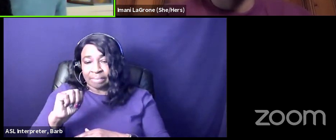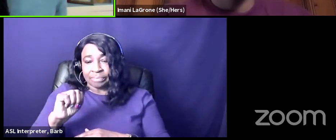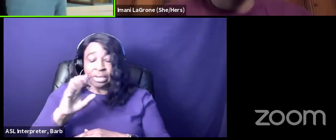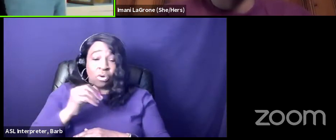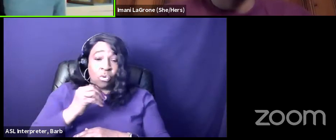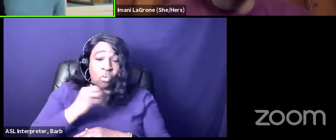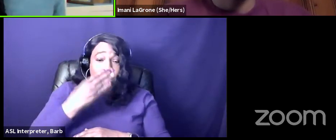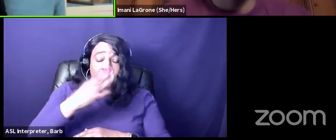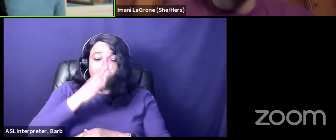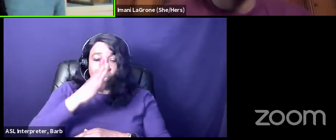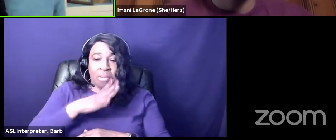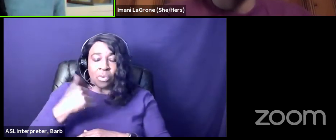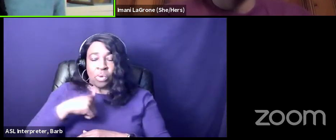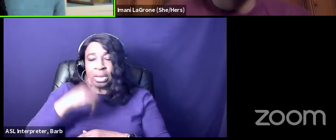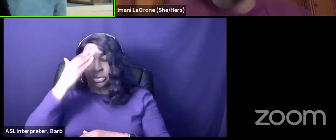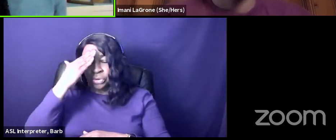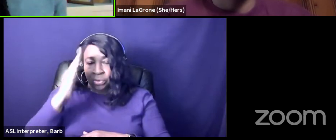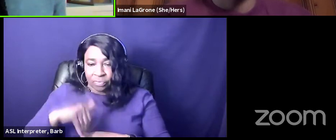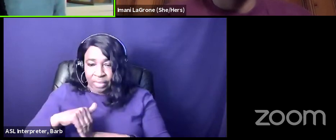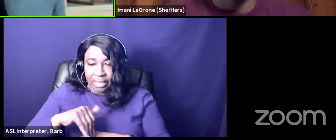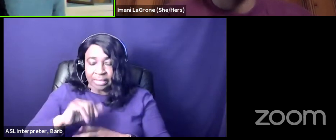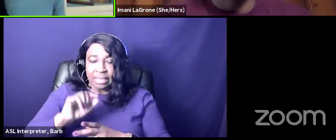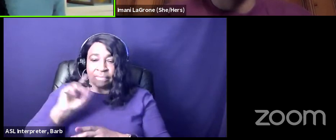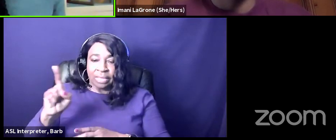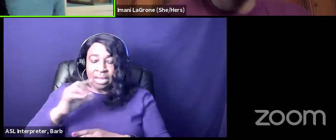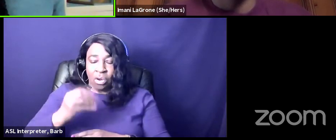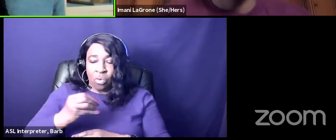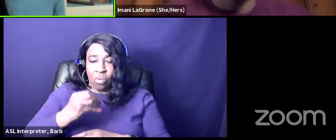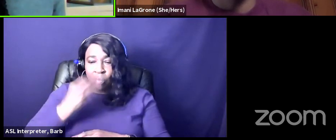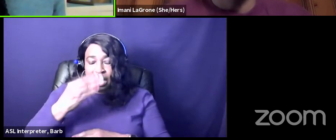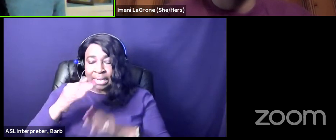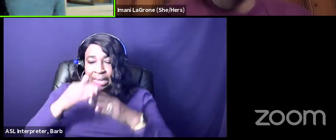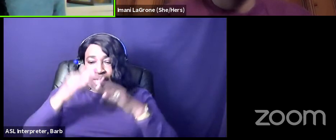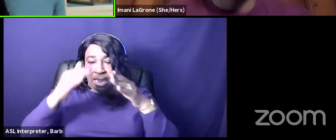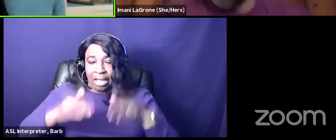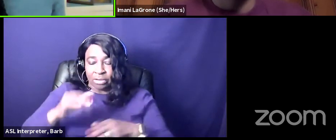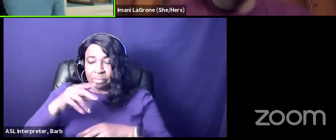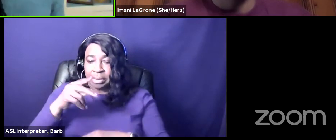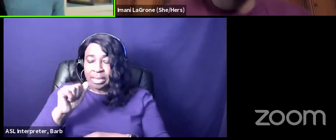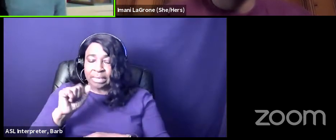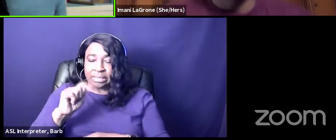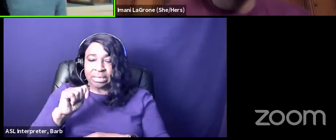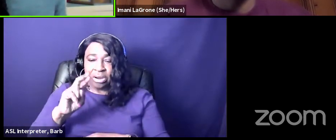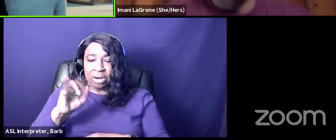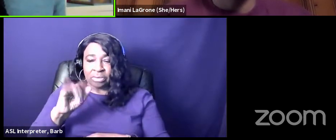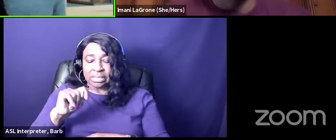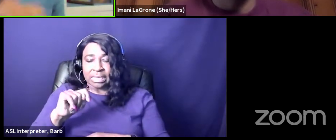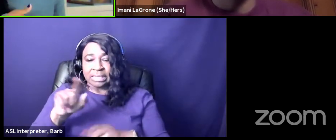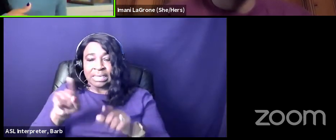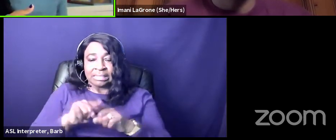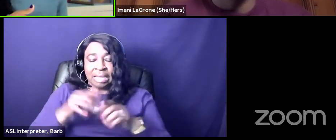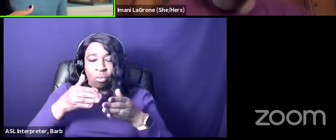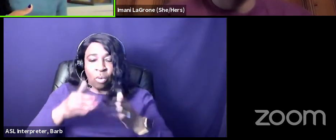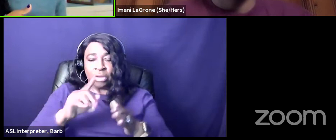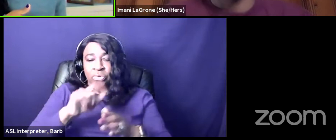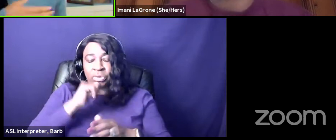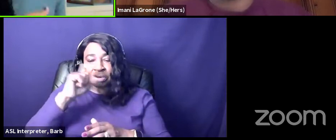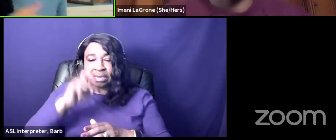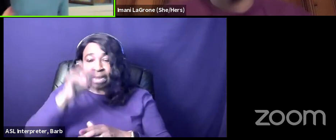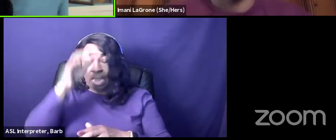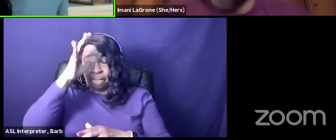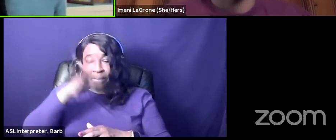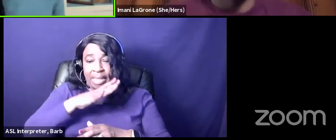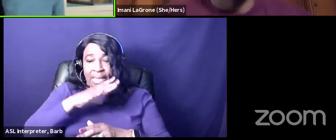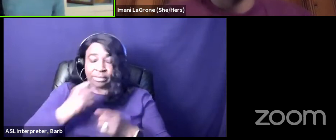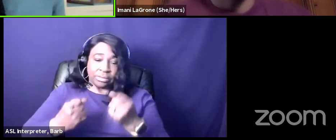women we know have upheld patriarchy since the inception of this nation the same way you don't need men to uphold patriarchy you don't need you know